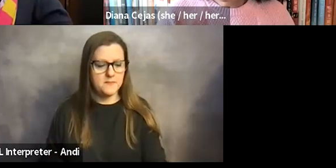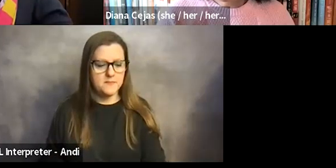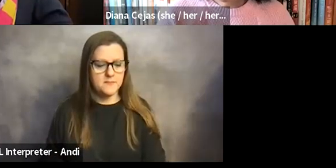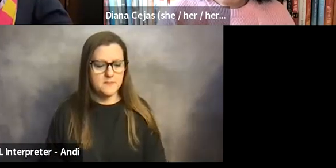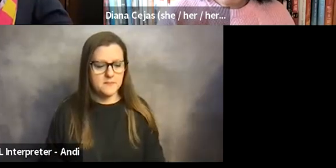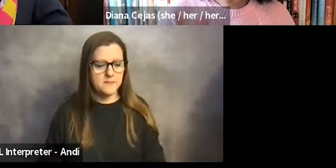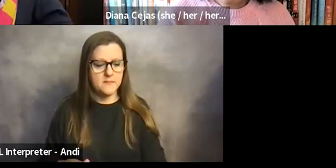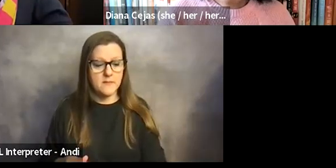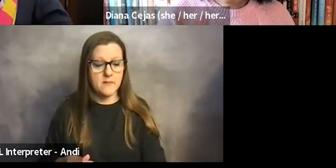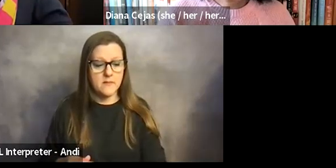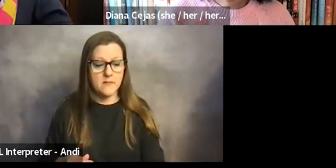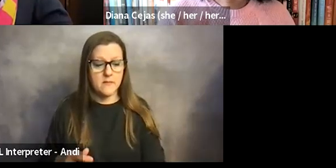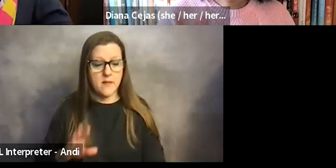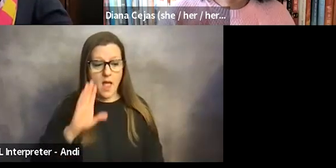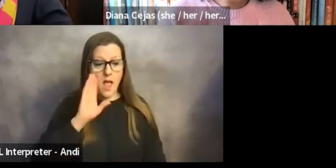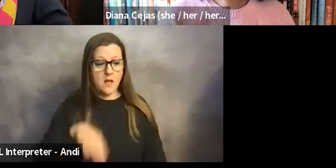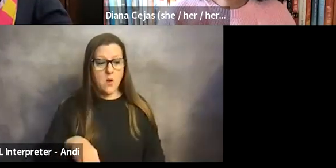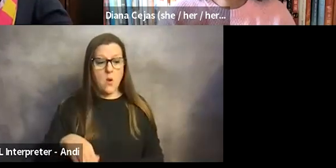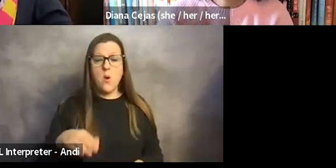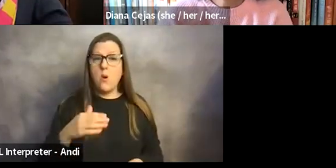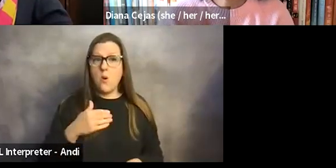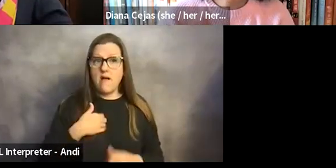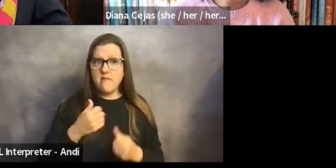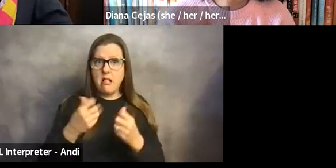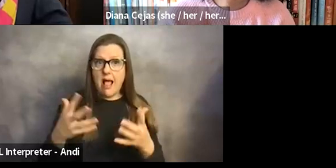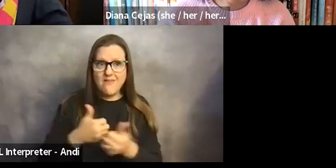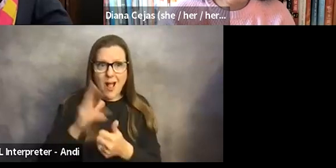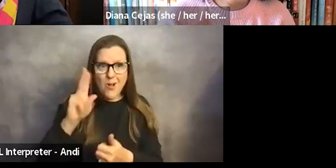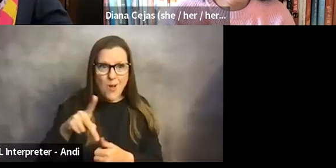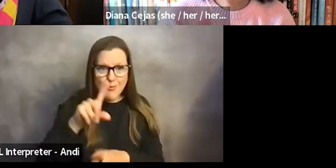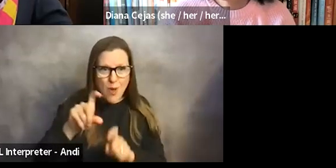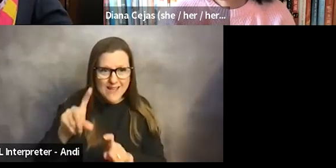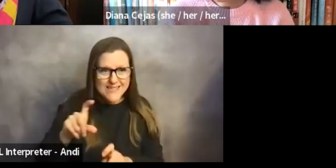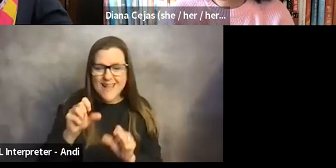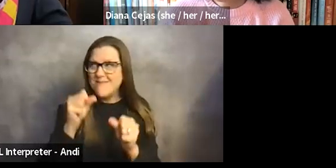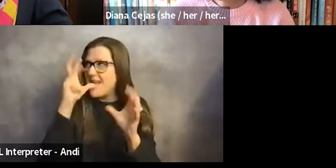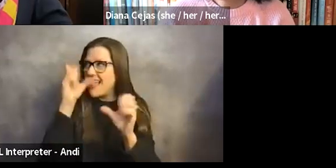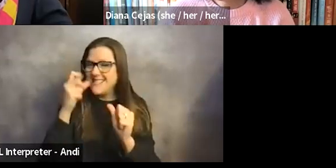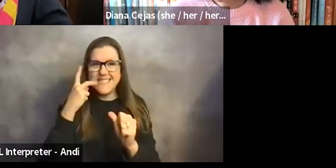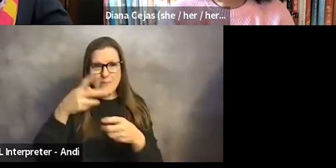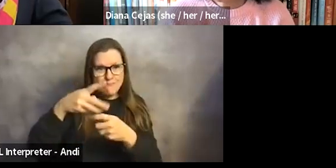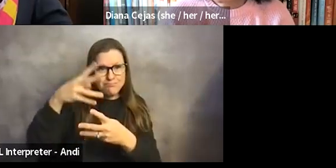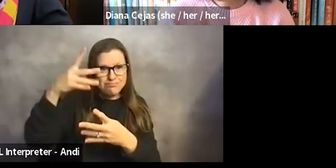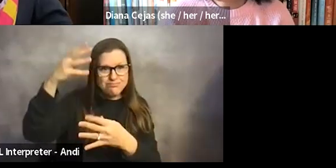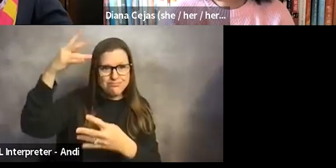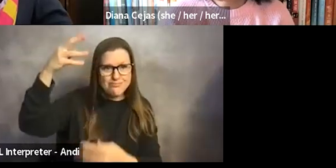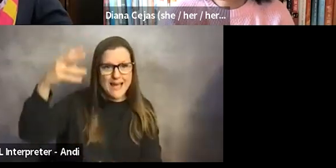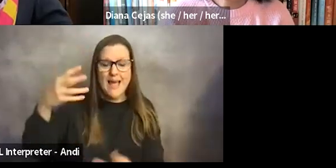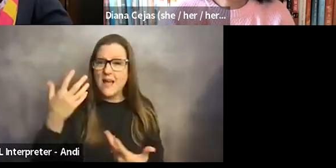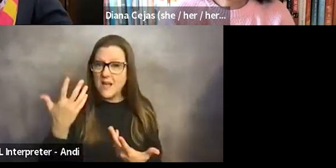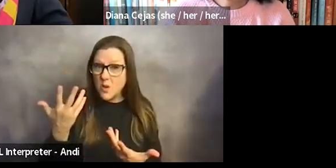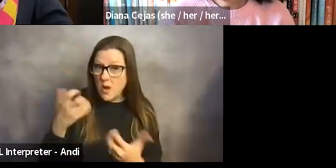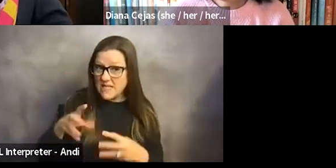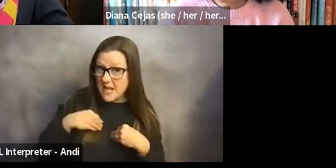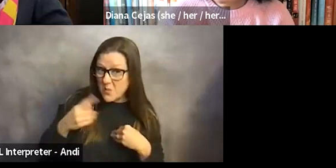And I know that we have a lot of follow up questions. It's amazing to see these rolling in. I don't know if you wanted to take one